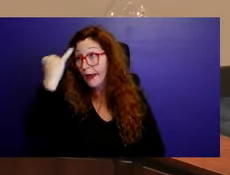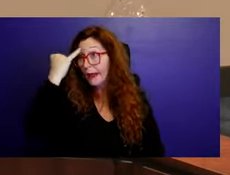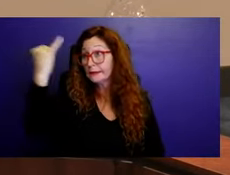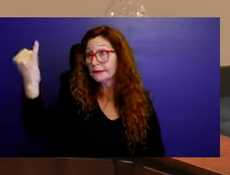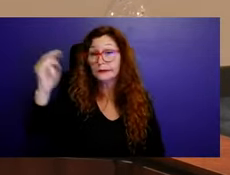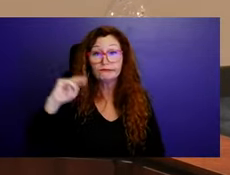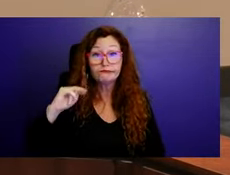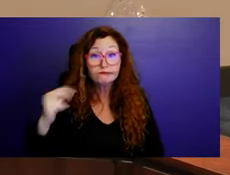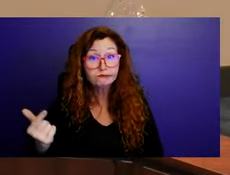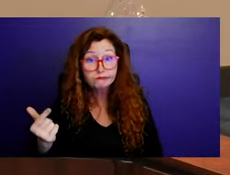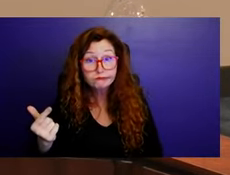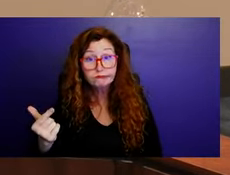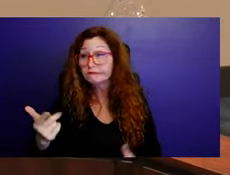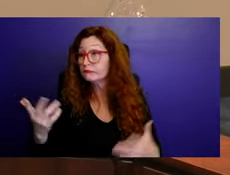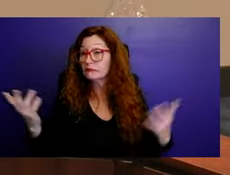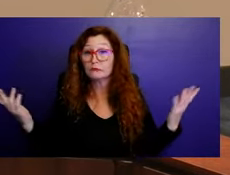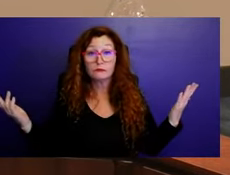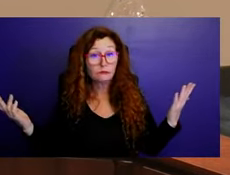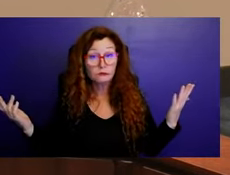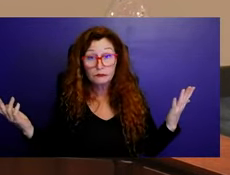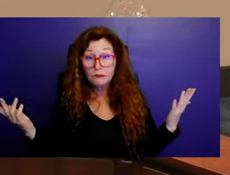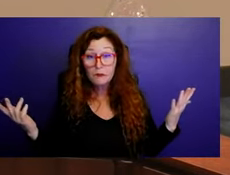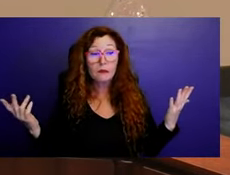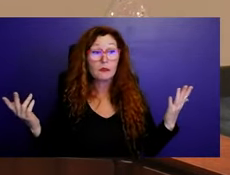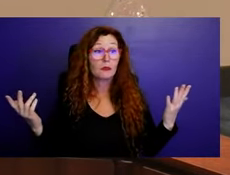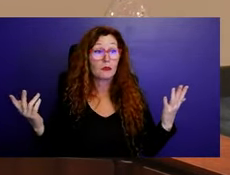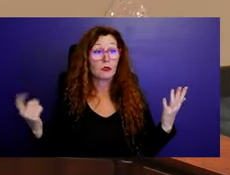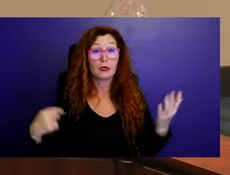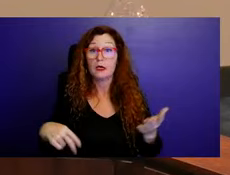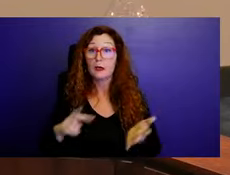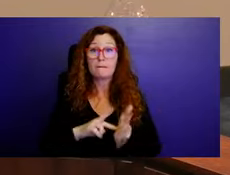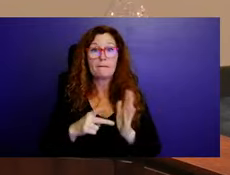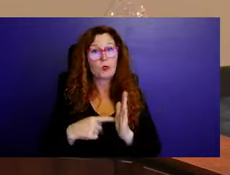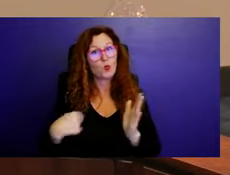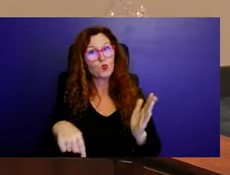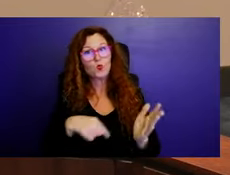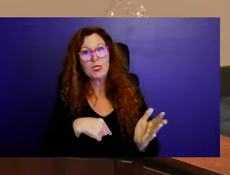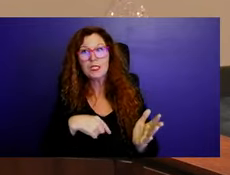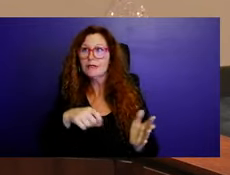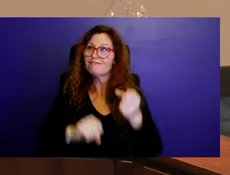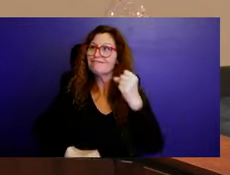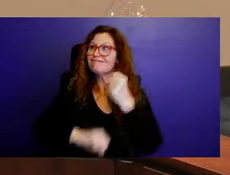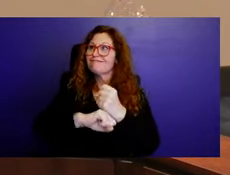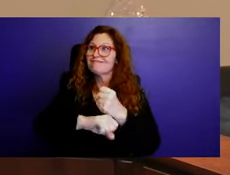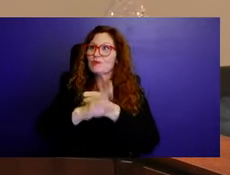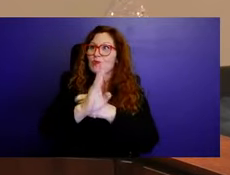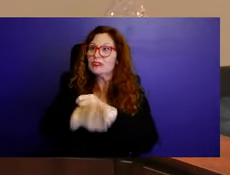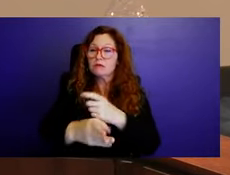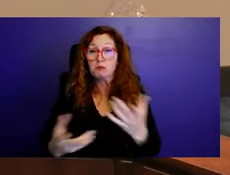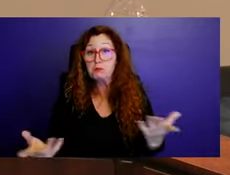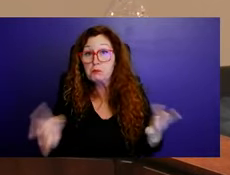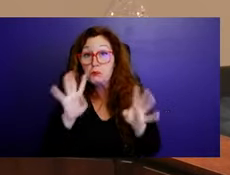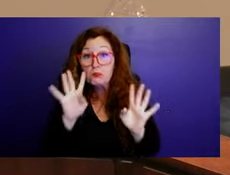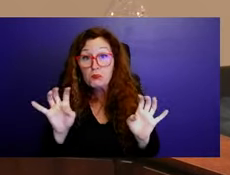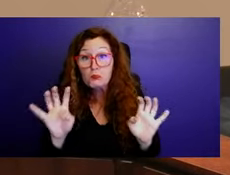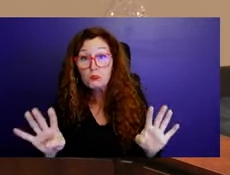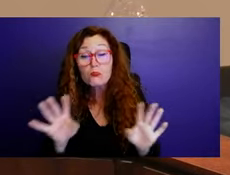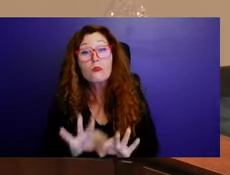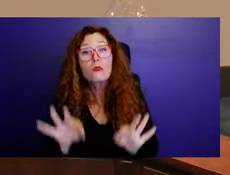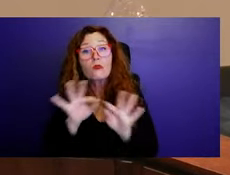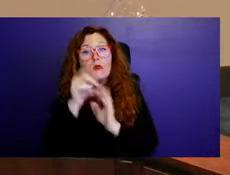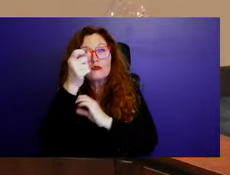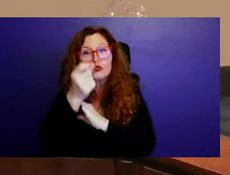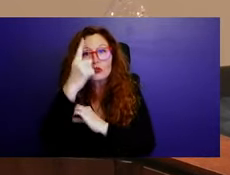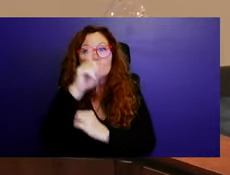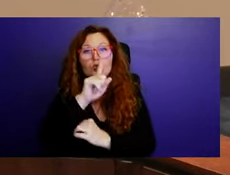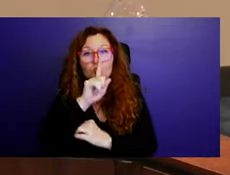would be helpful from that standpoint, but we'd at least have a more clear picture on where the balance is of additional revenue